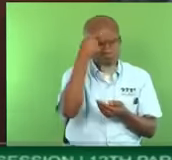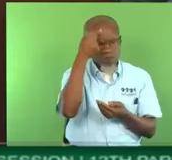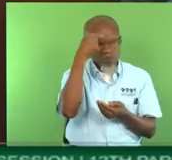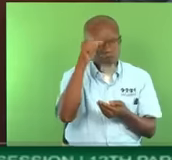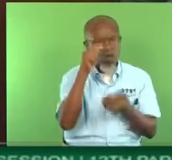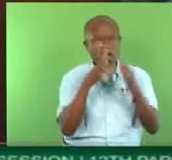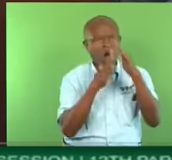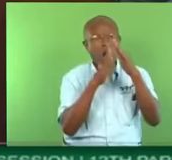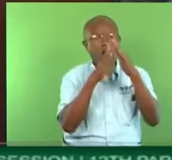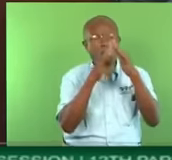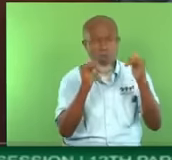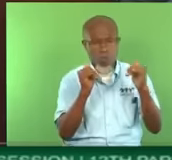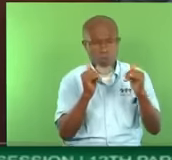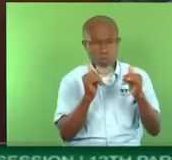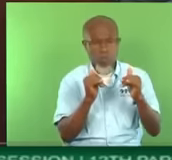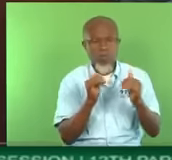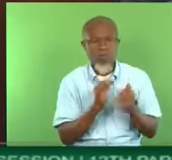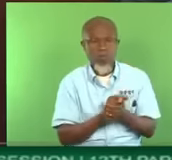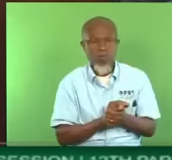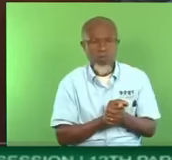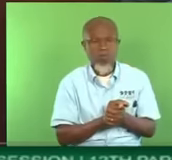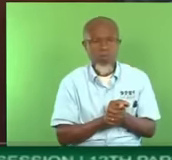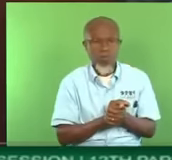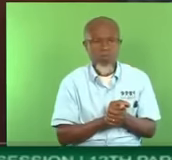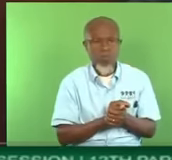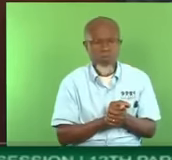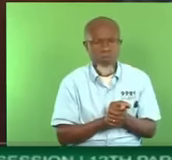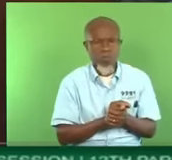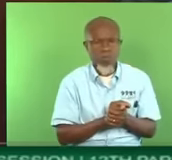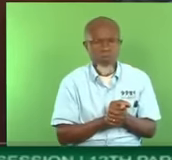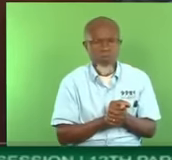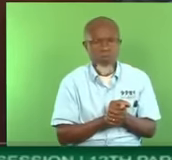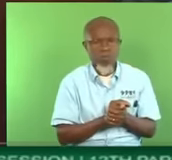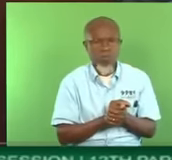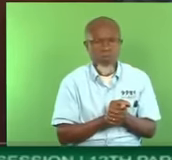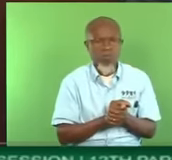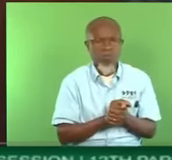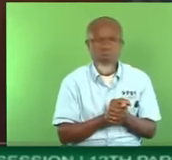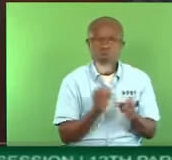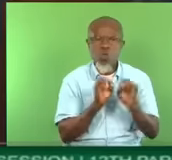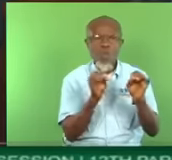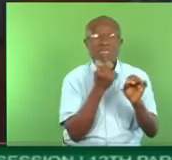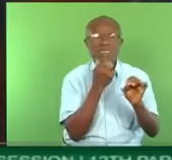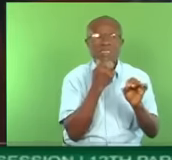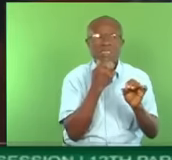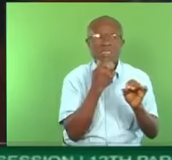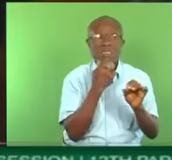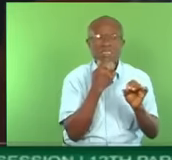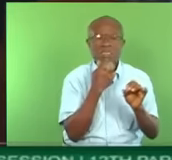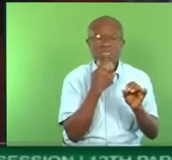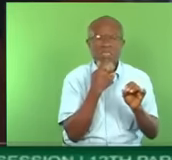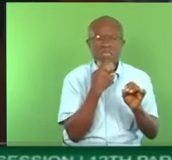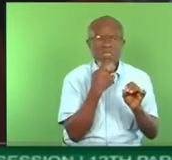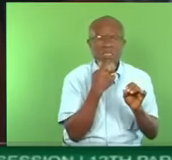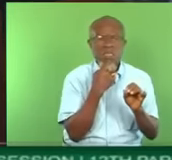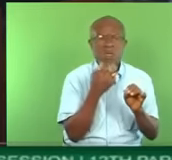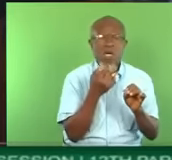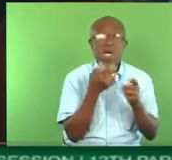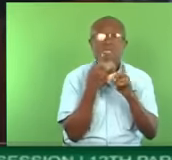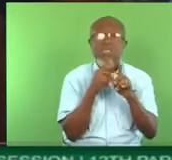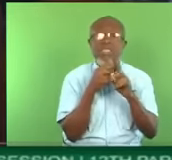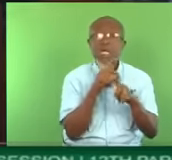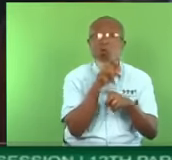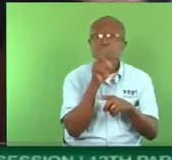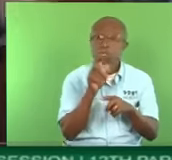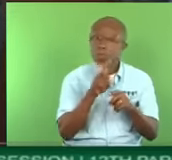have to answer questions for that. Because again, I'll tell you why I don't have to answer questions for that. And they say I have to answer for somebody